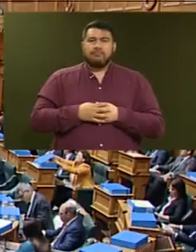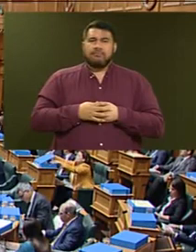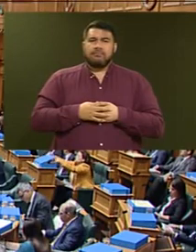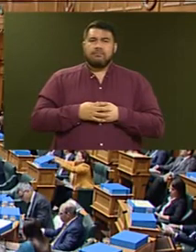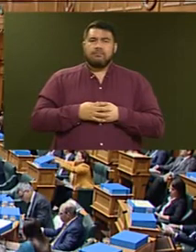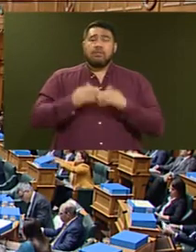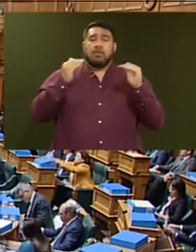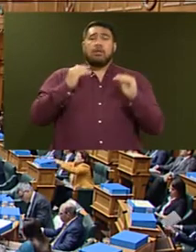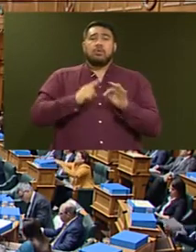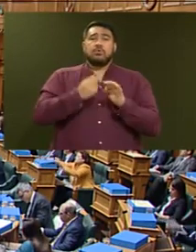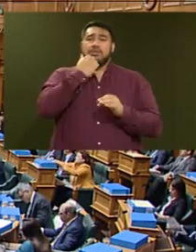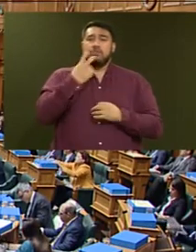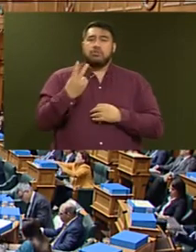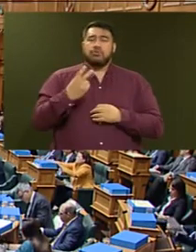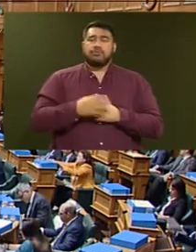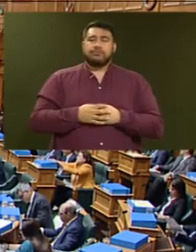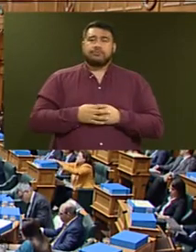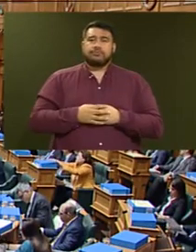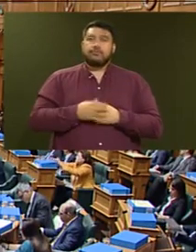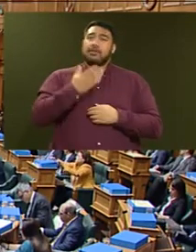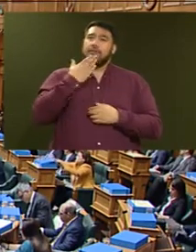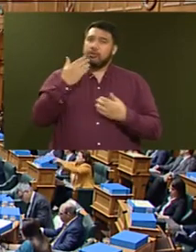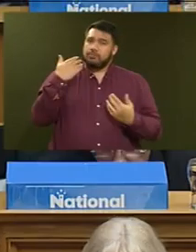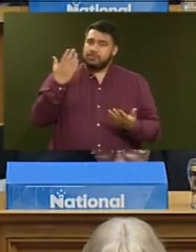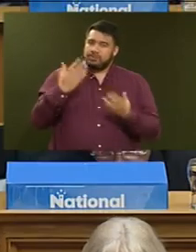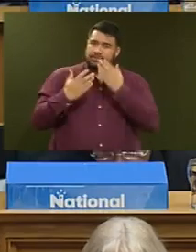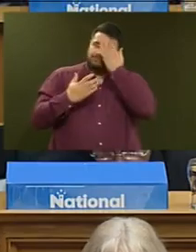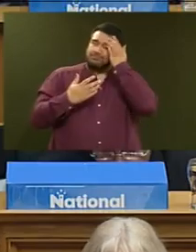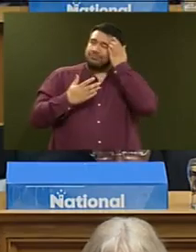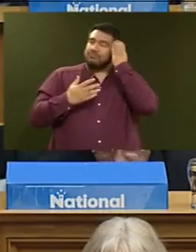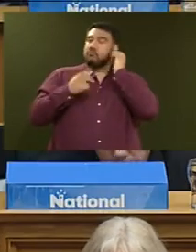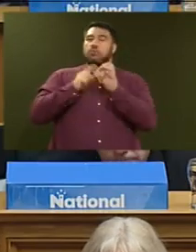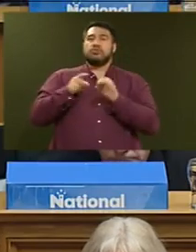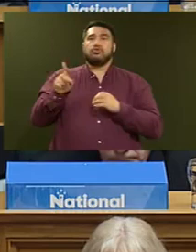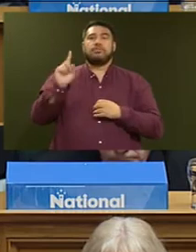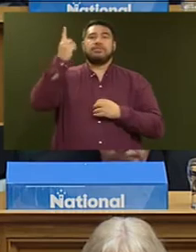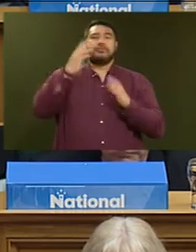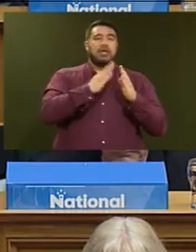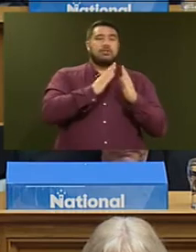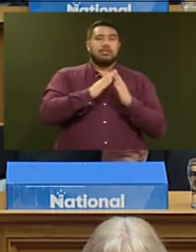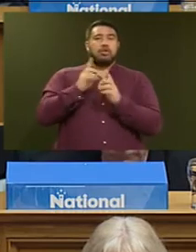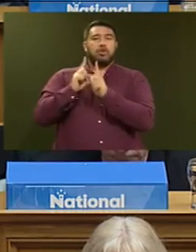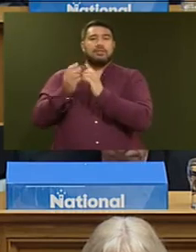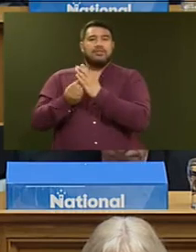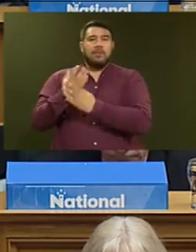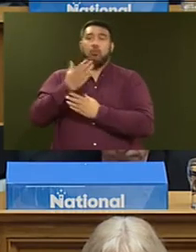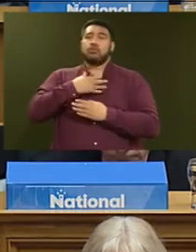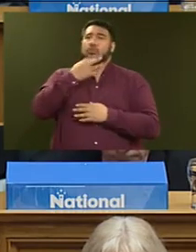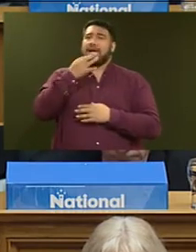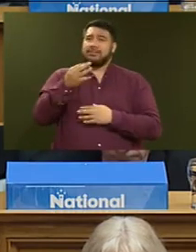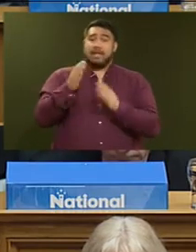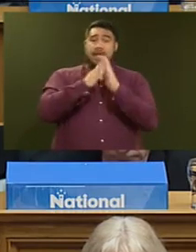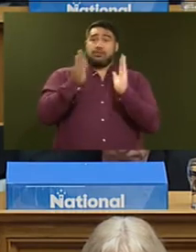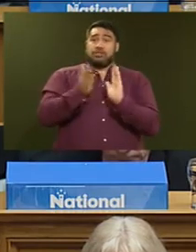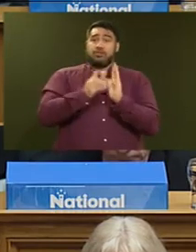Question number two, the Honourable Judith Collins. Thank you, Mr Speaker. To the Minister of Housing and Urban Development, is it acceptable for Housing New